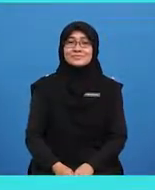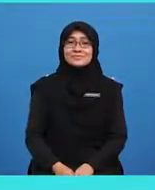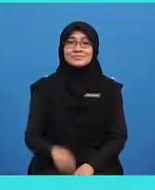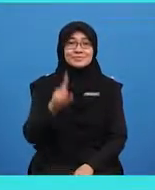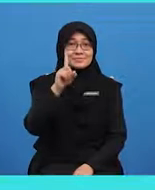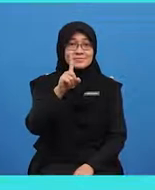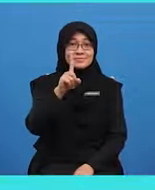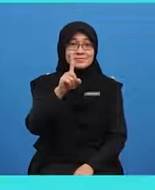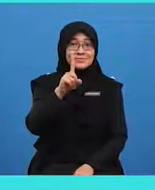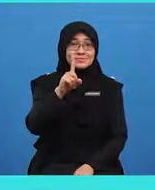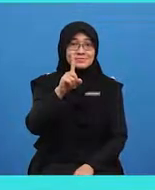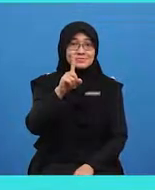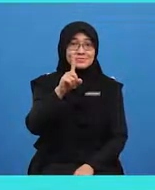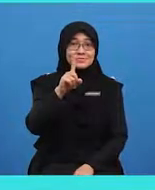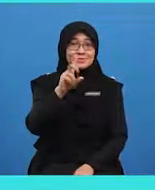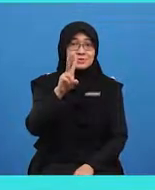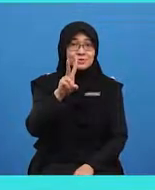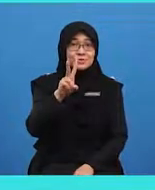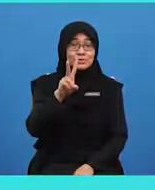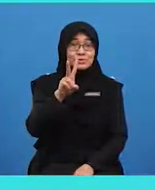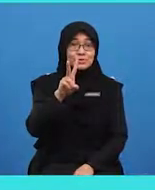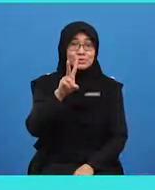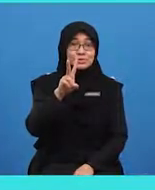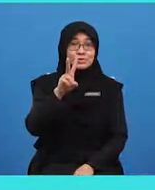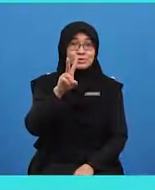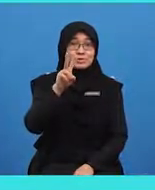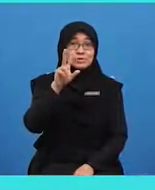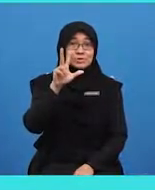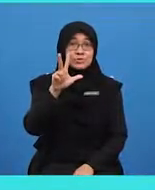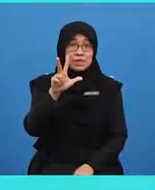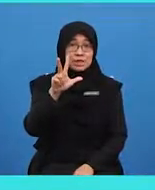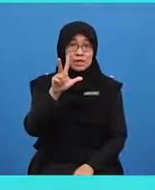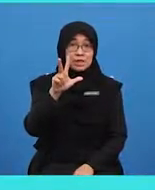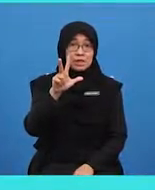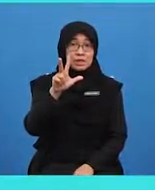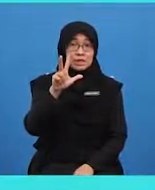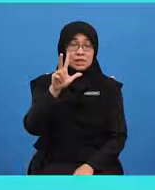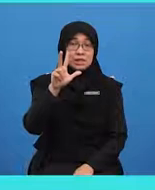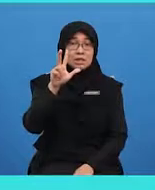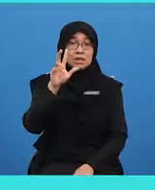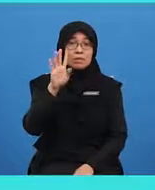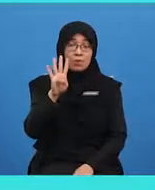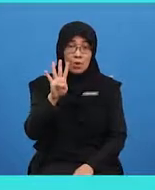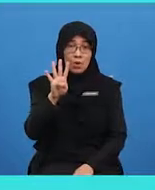1, 2, 3, 4,